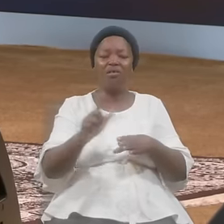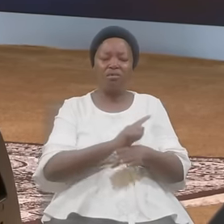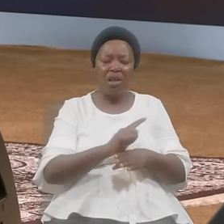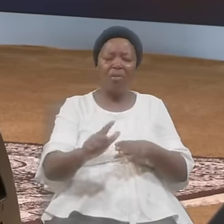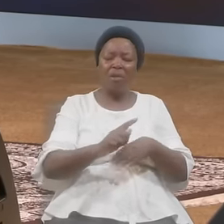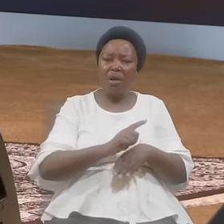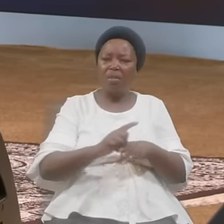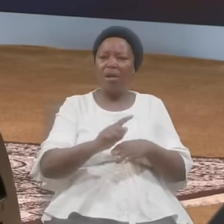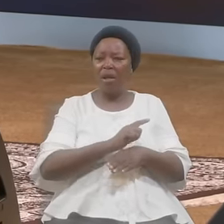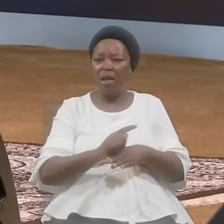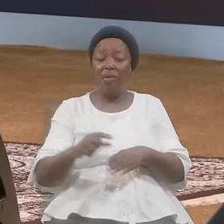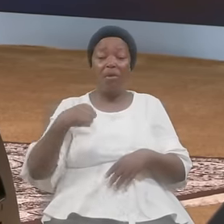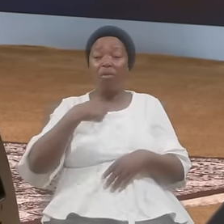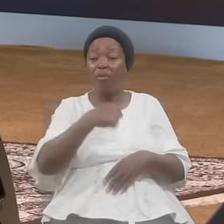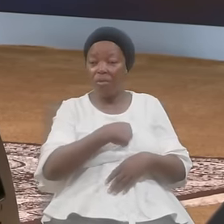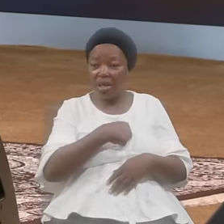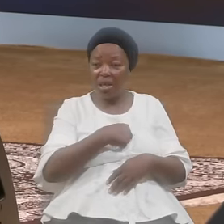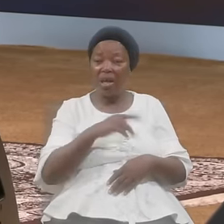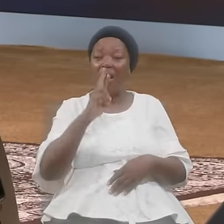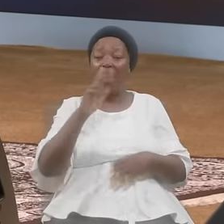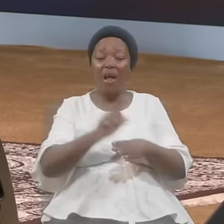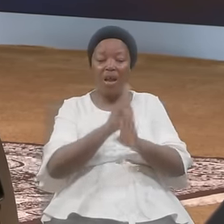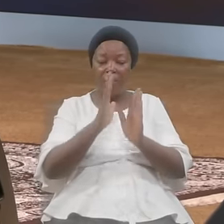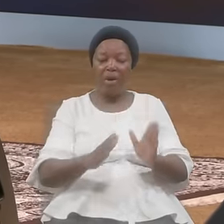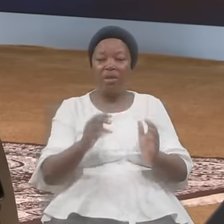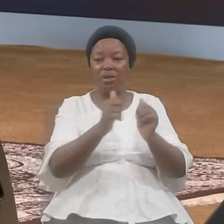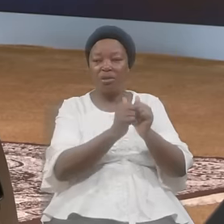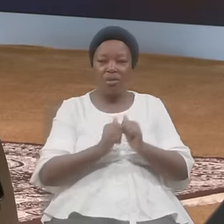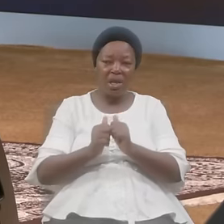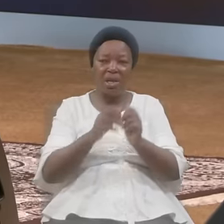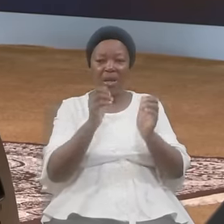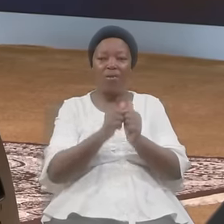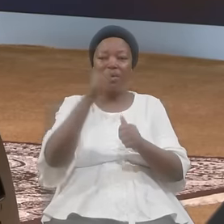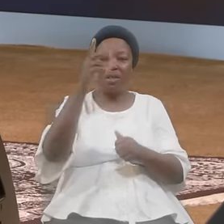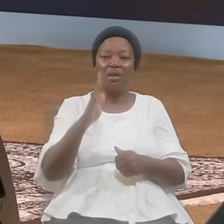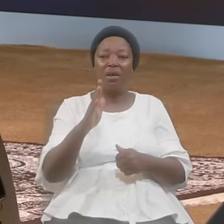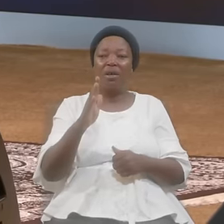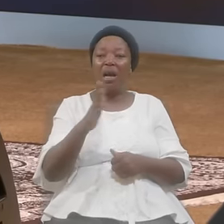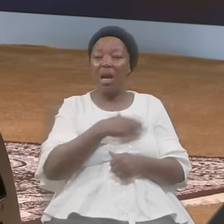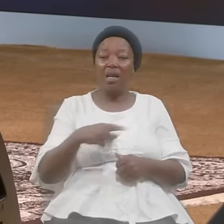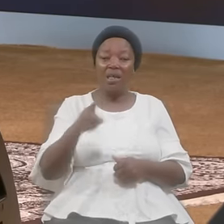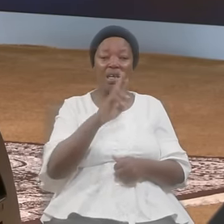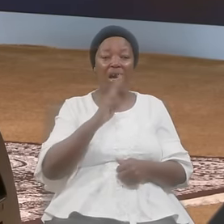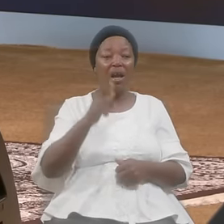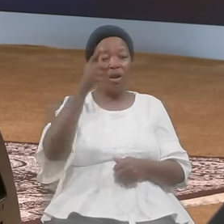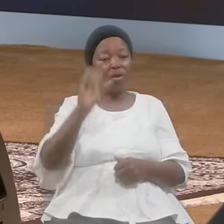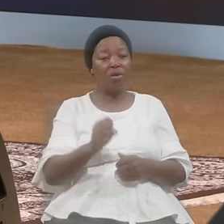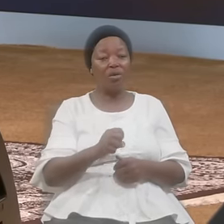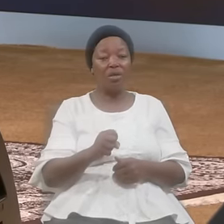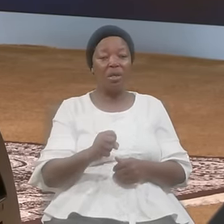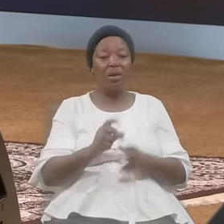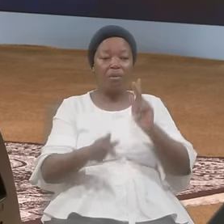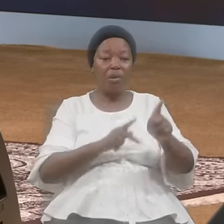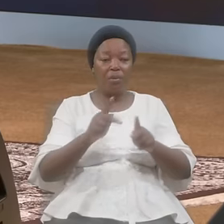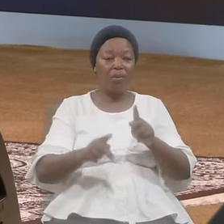We Are Libras Together With God And He Are God's Osmond He